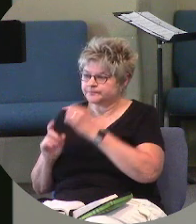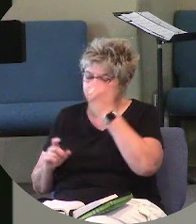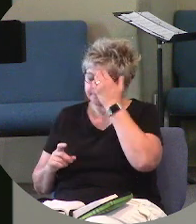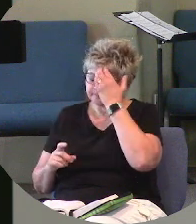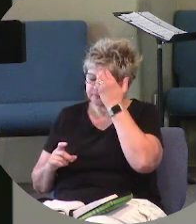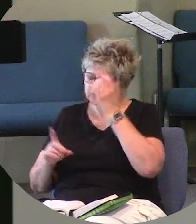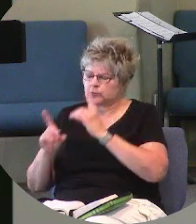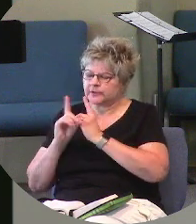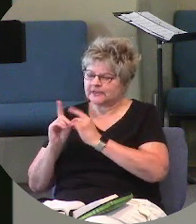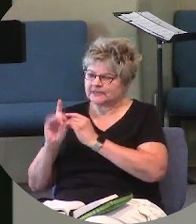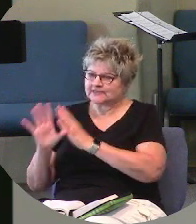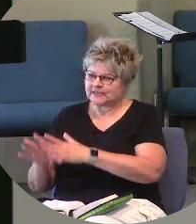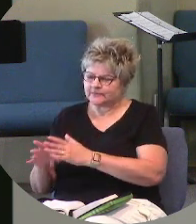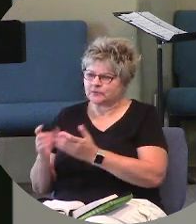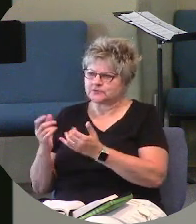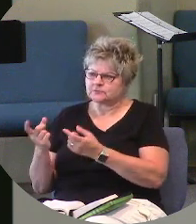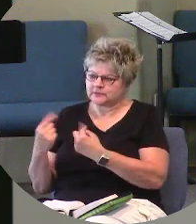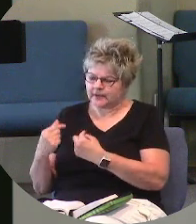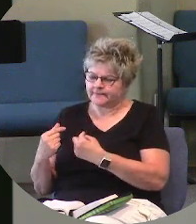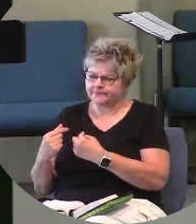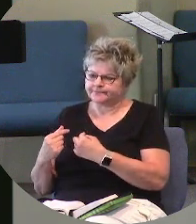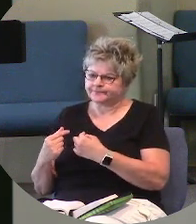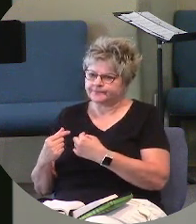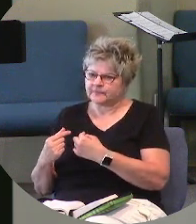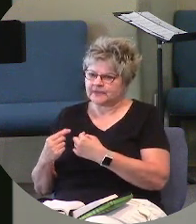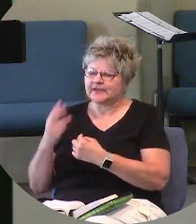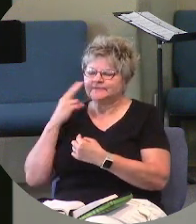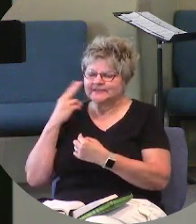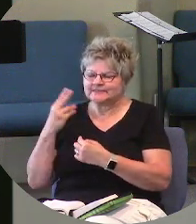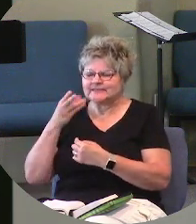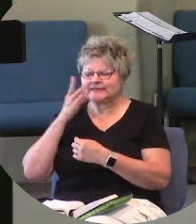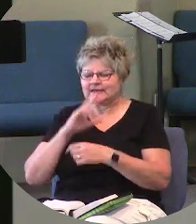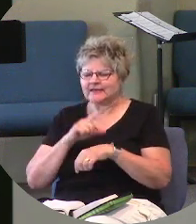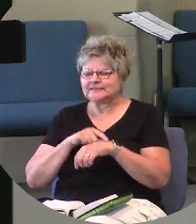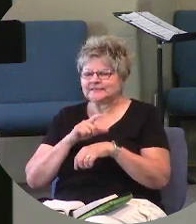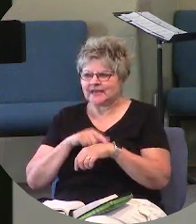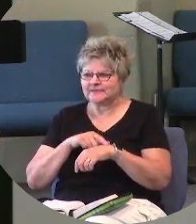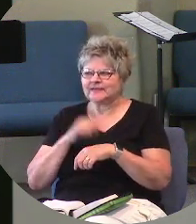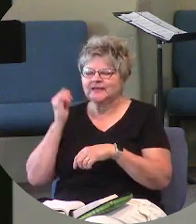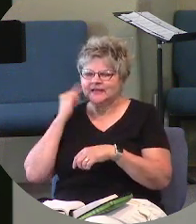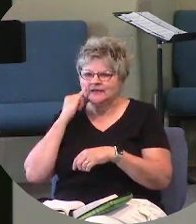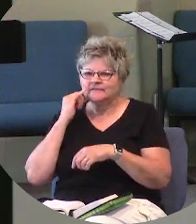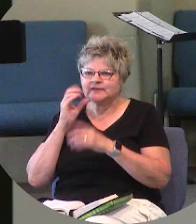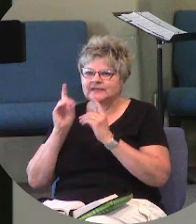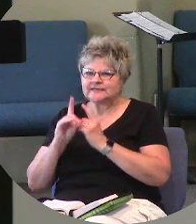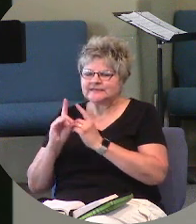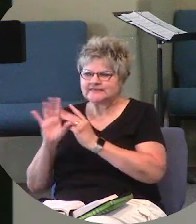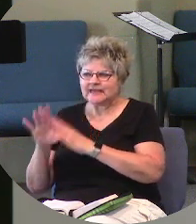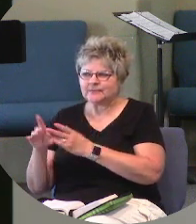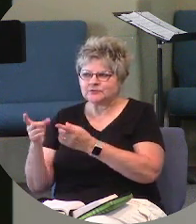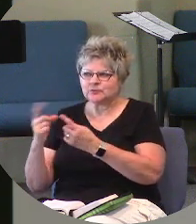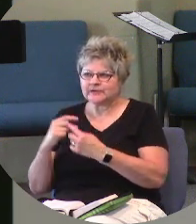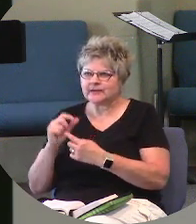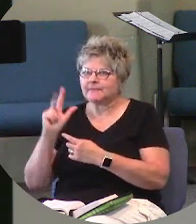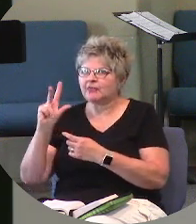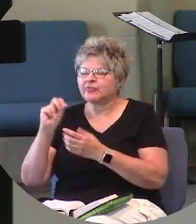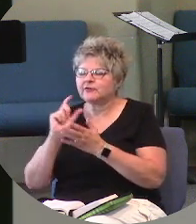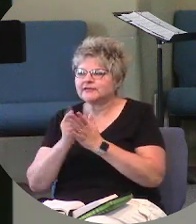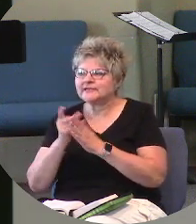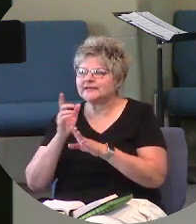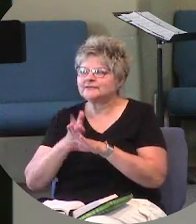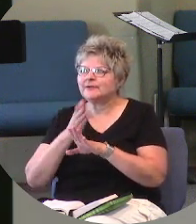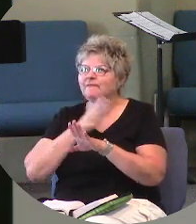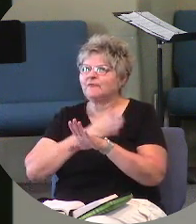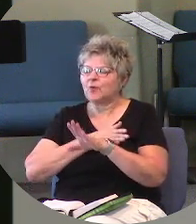the disciples come, and again, you've got to see God's timing. If the disciples would have come 30 seconds earlier,